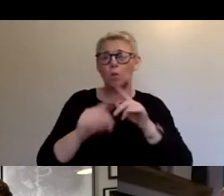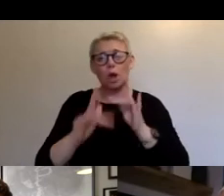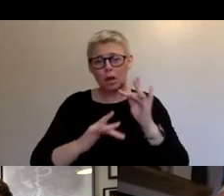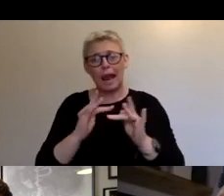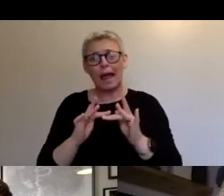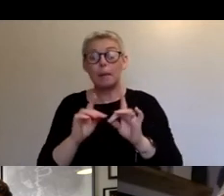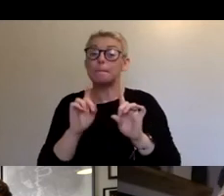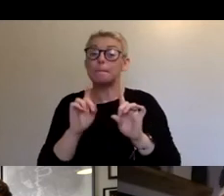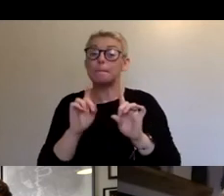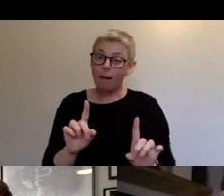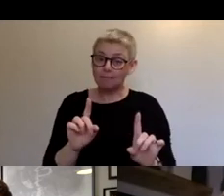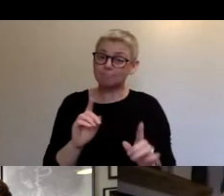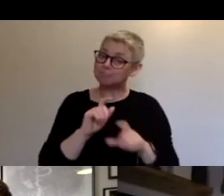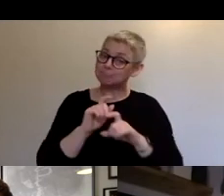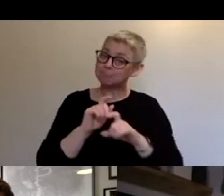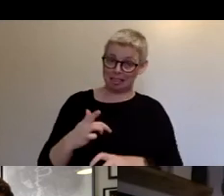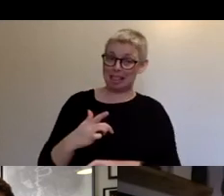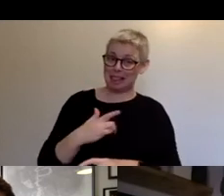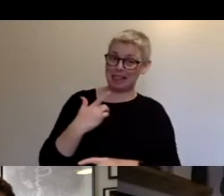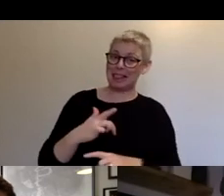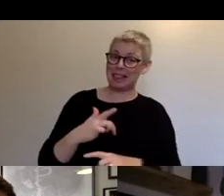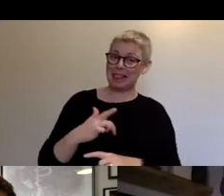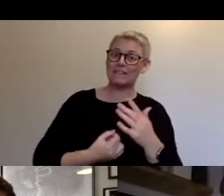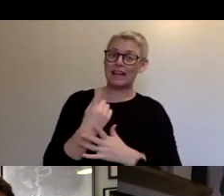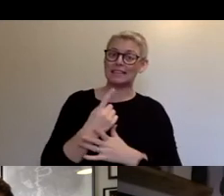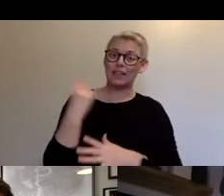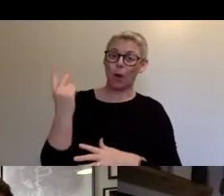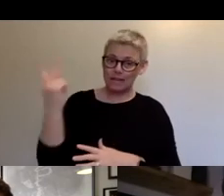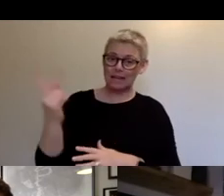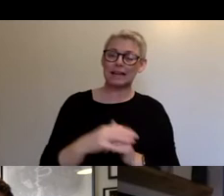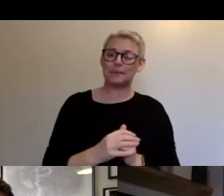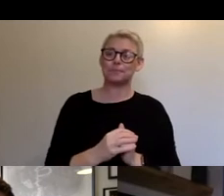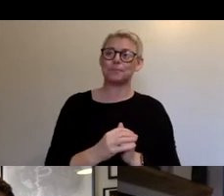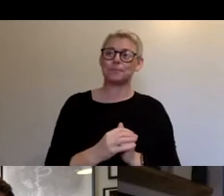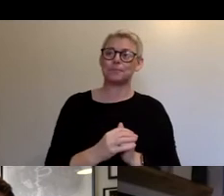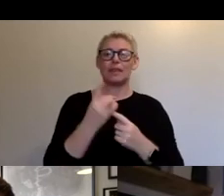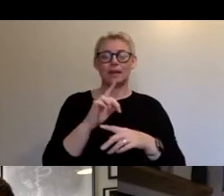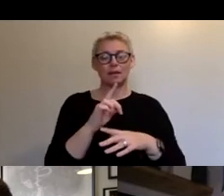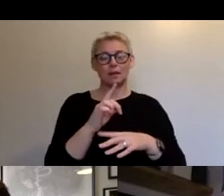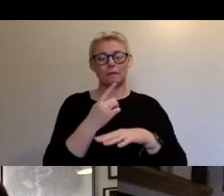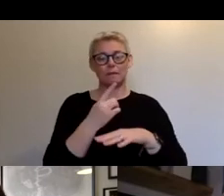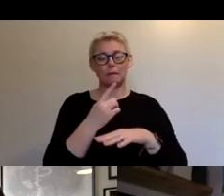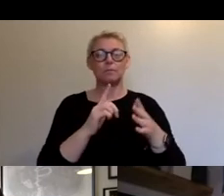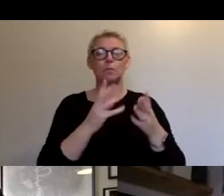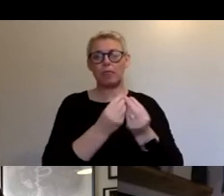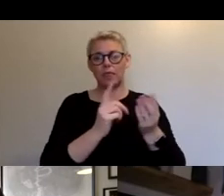did some live stuff at Bristol Old Vic, um, we filmed in, um, Lakota again, we partnered with them.